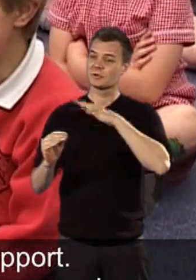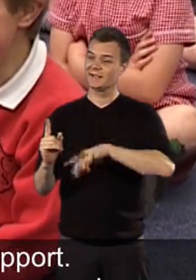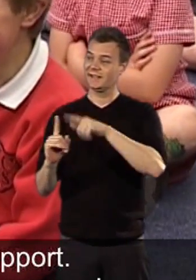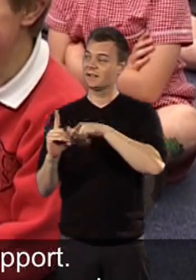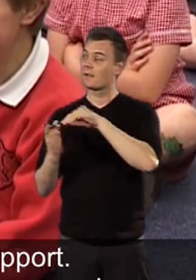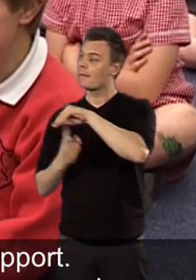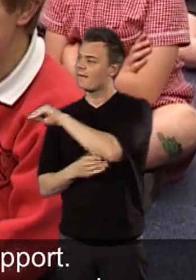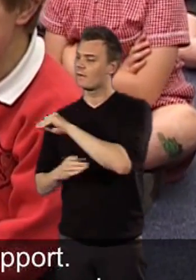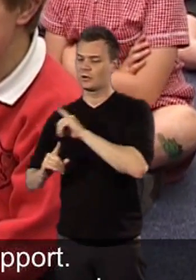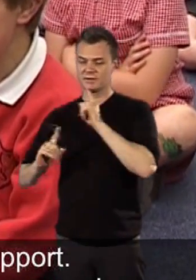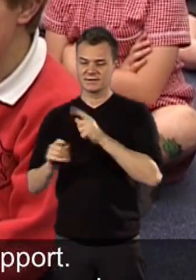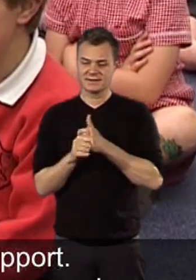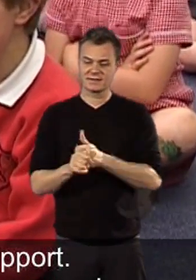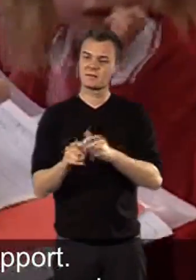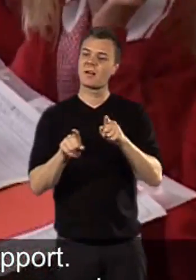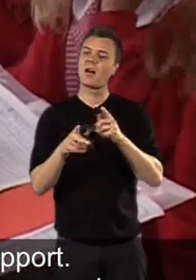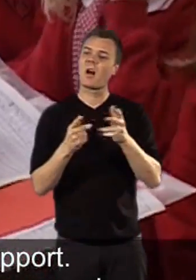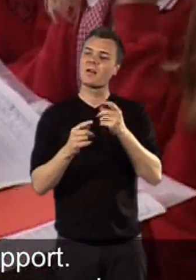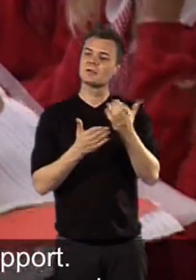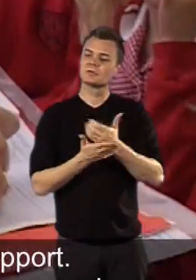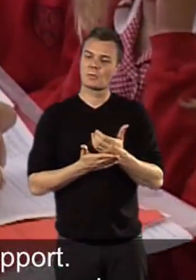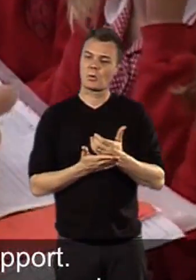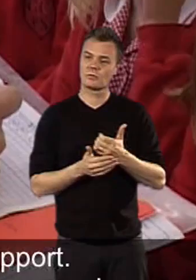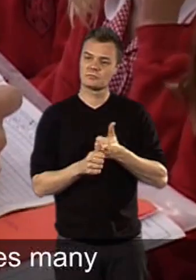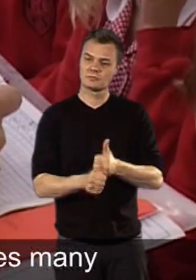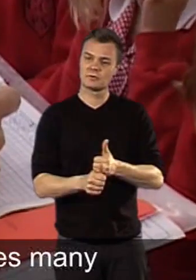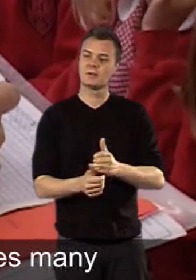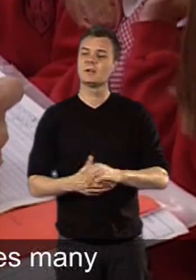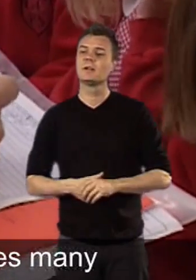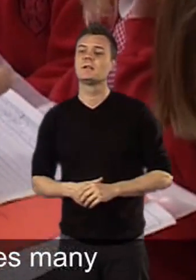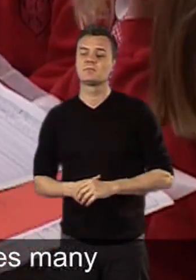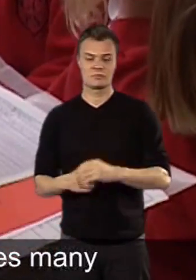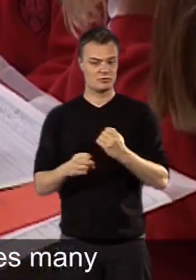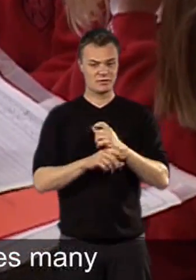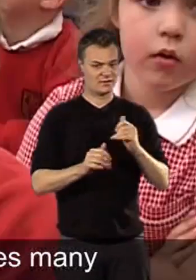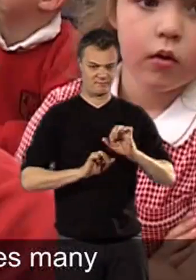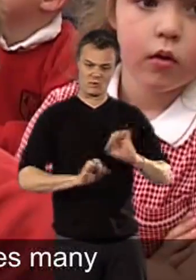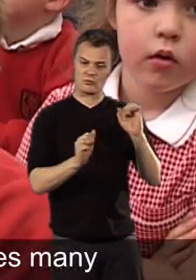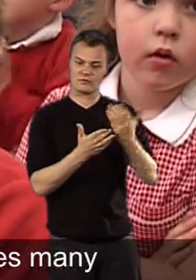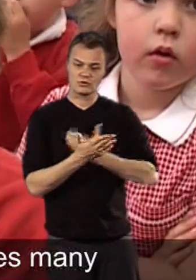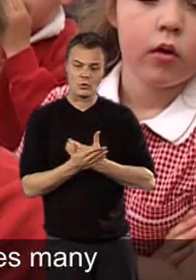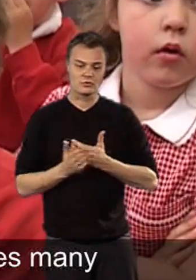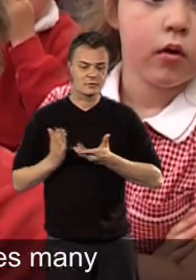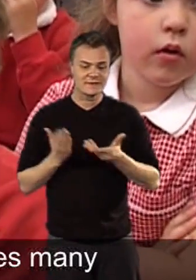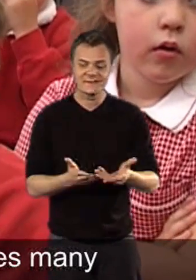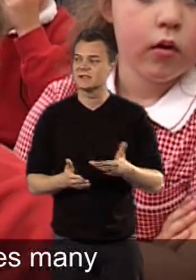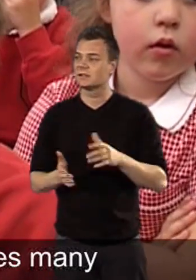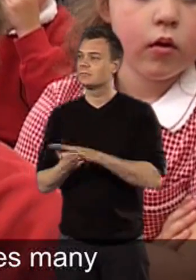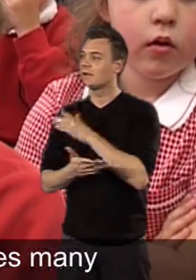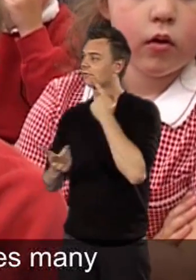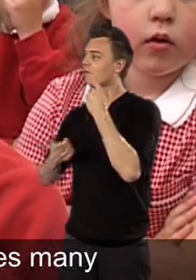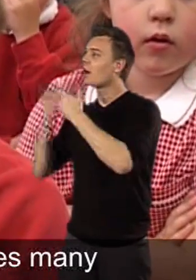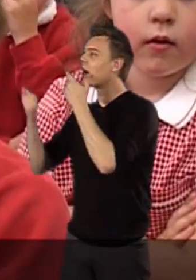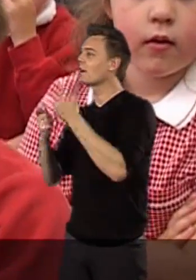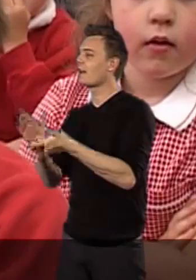assistant and other support. Goosery primary does not have resource provision and so the school explores many other avenues to fund